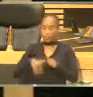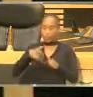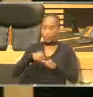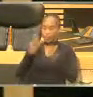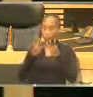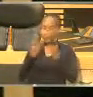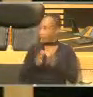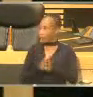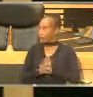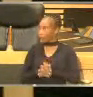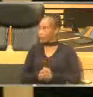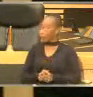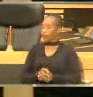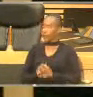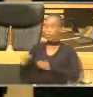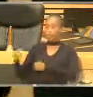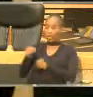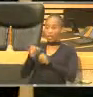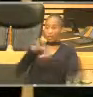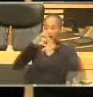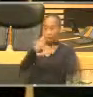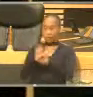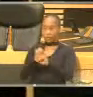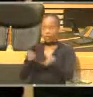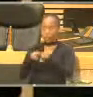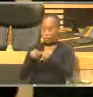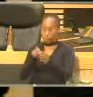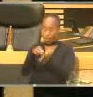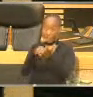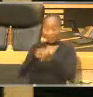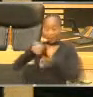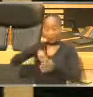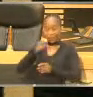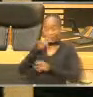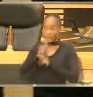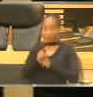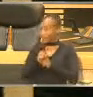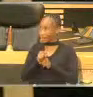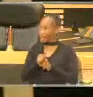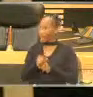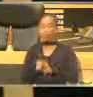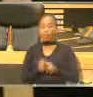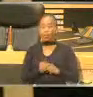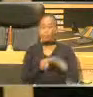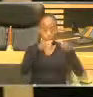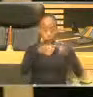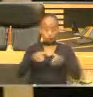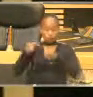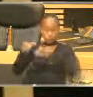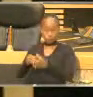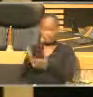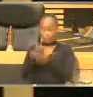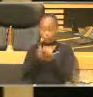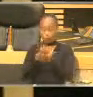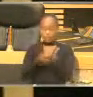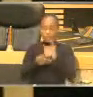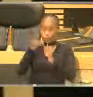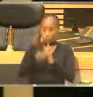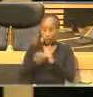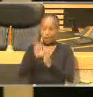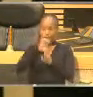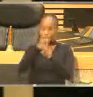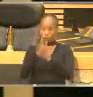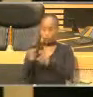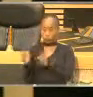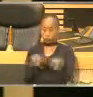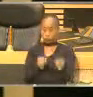Our strategic focus, as per our mandate, is pilared on economic development and environmental sustainability as our